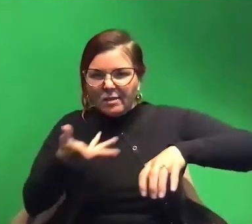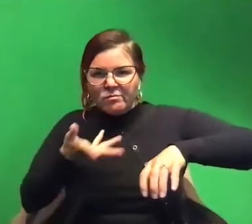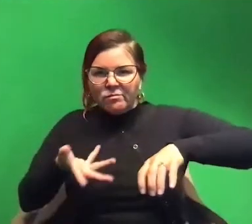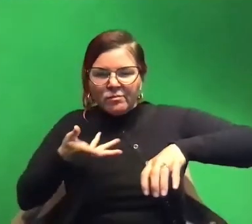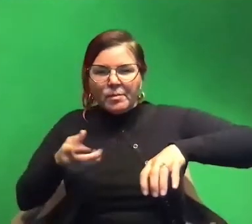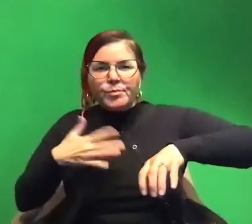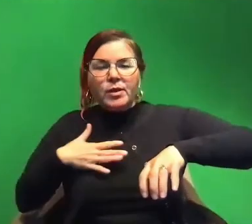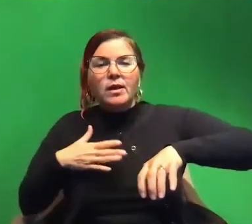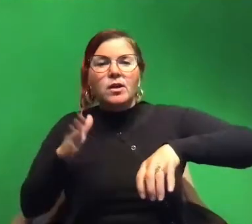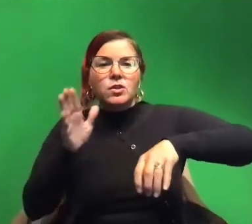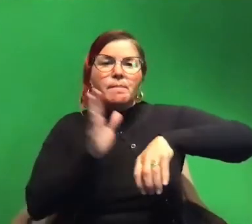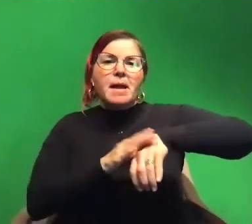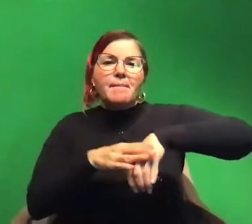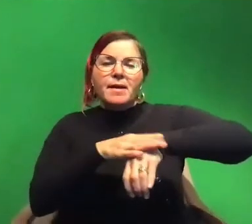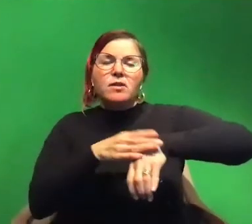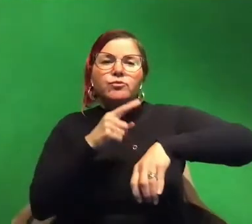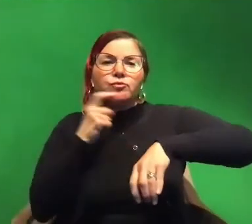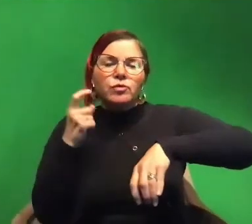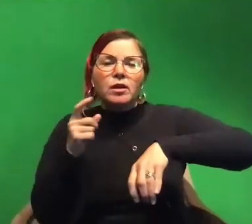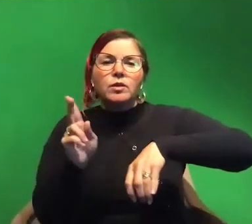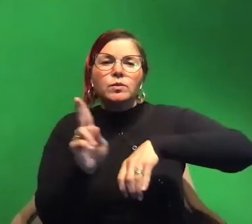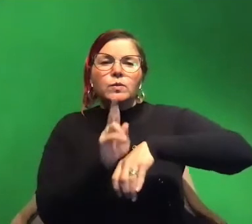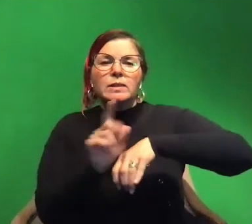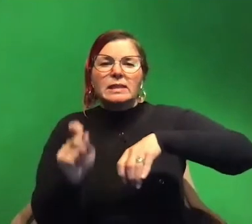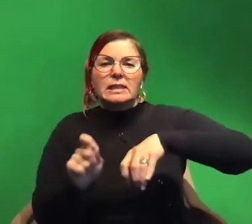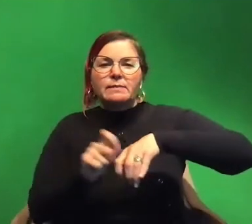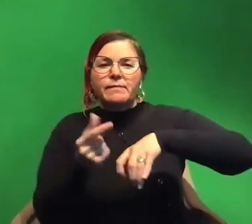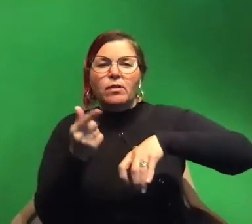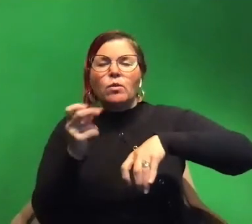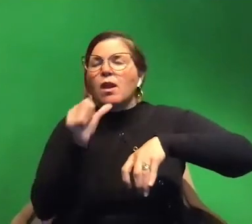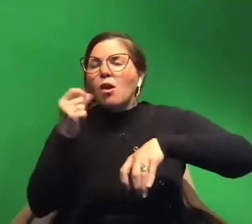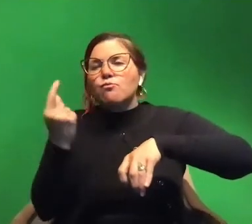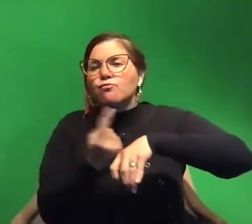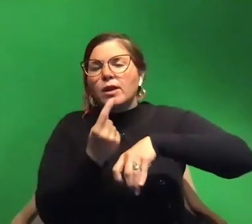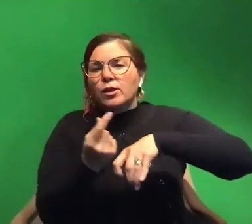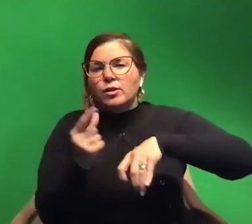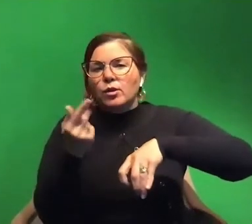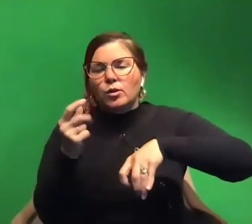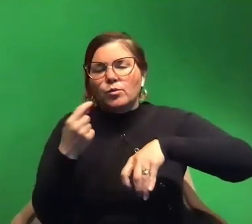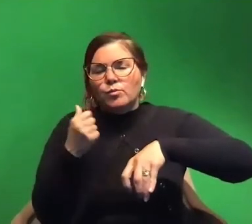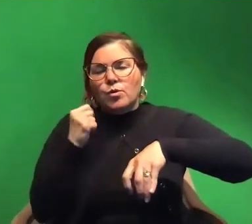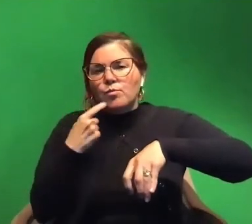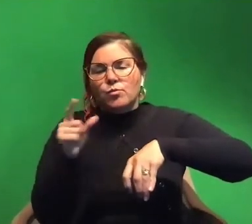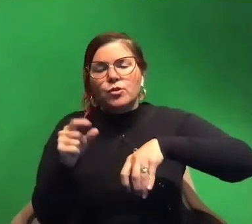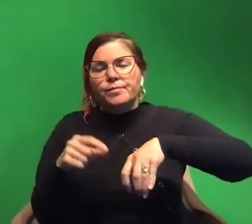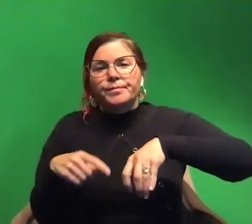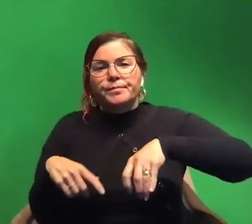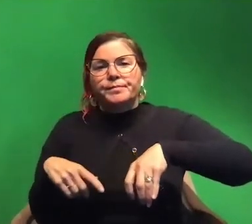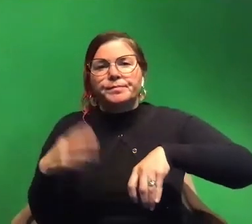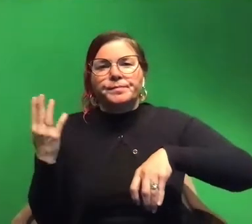pat it dry you use this very specific glue like your regular glues are not going to work on squid because um